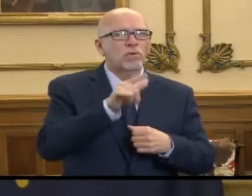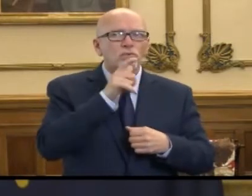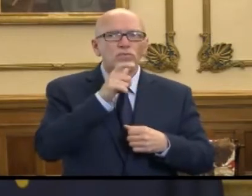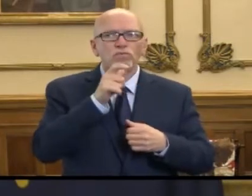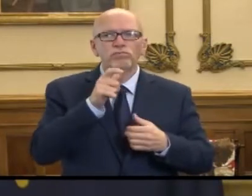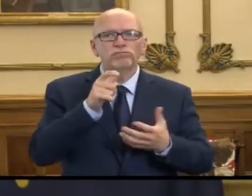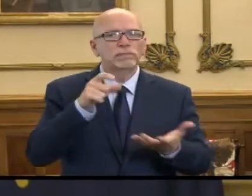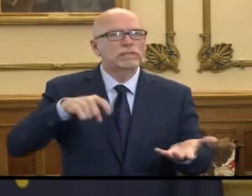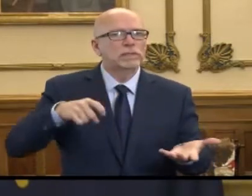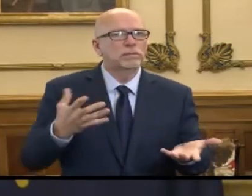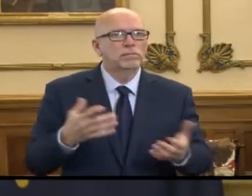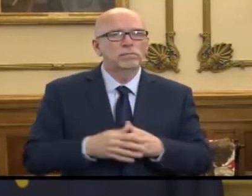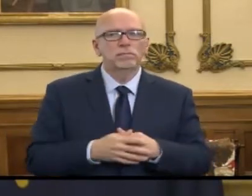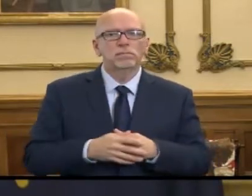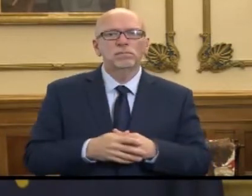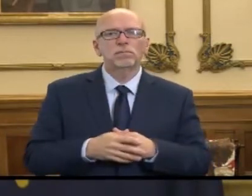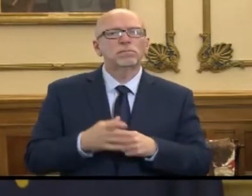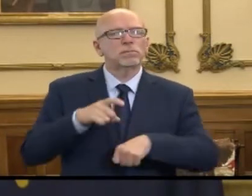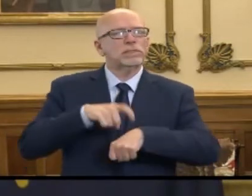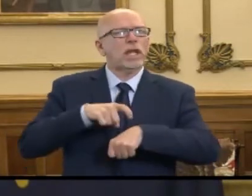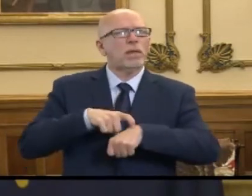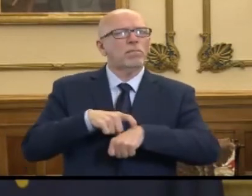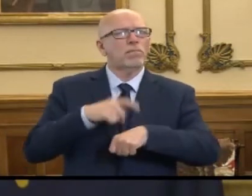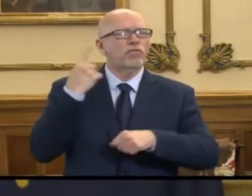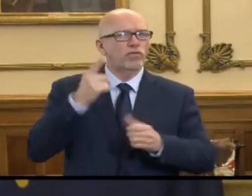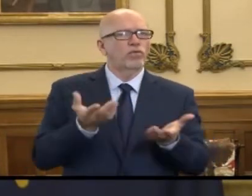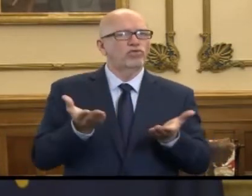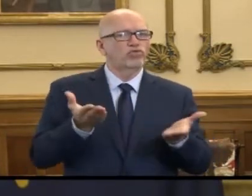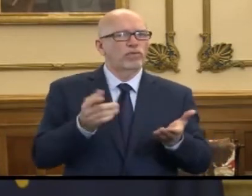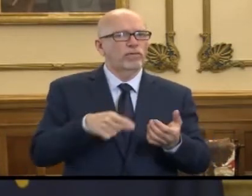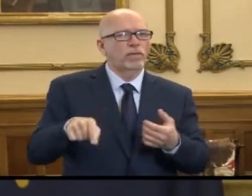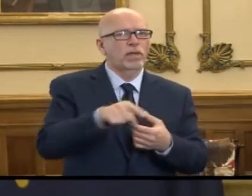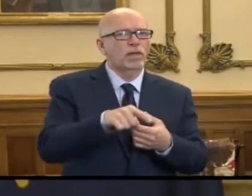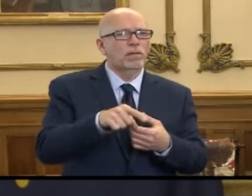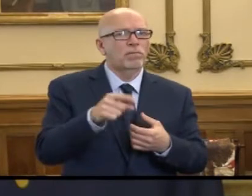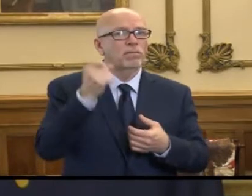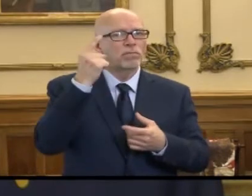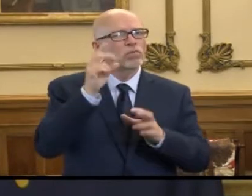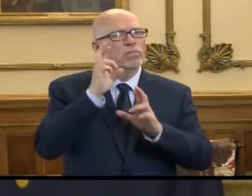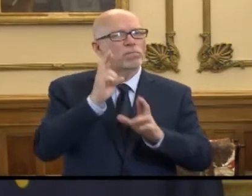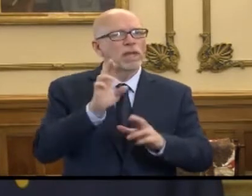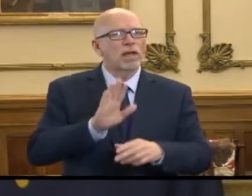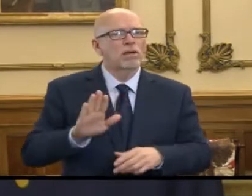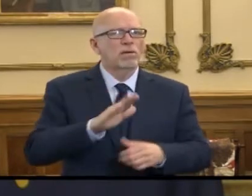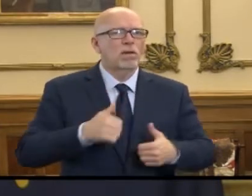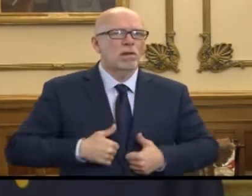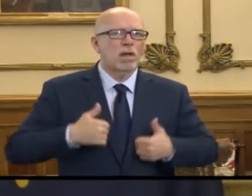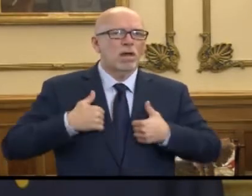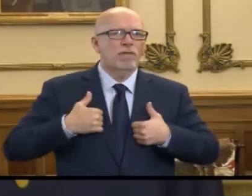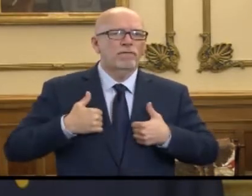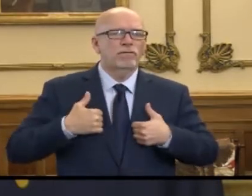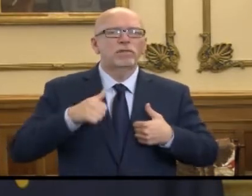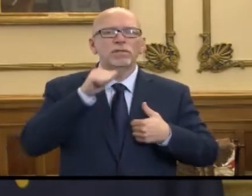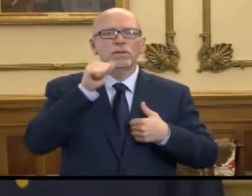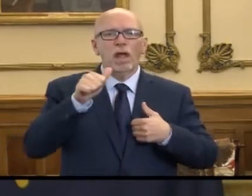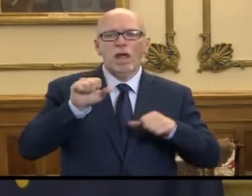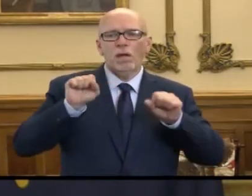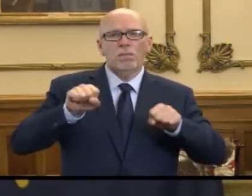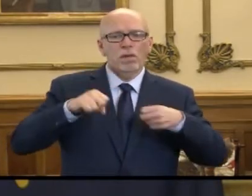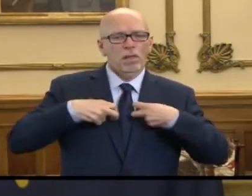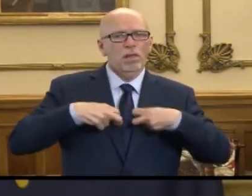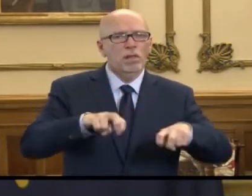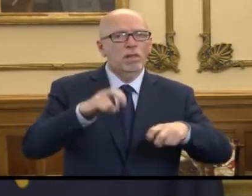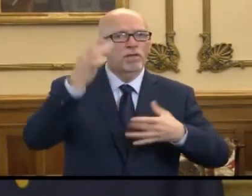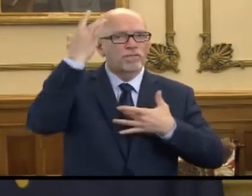in need. And it's time to serve them by respecting life, by not potentially transferring a